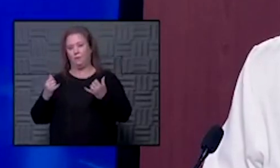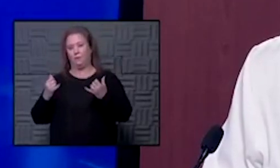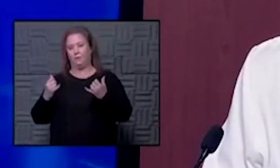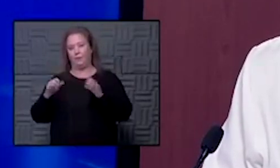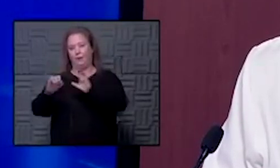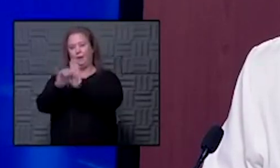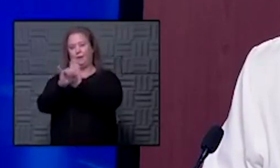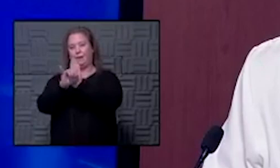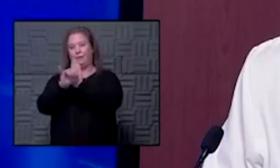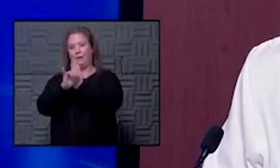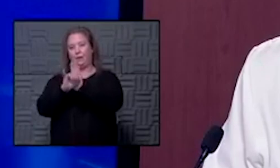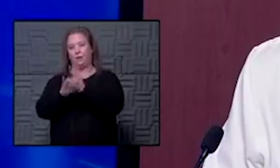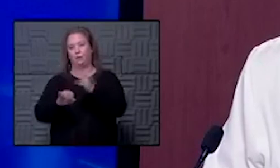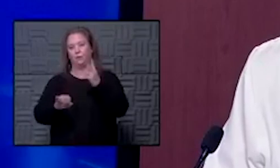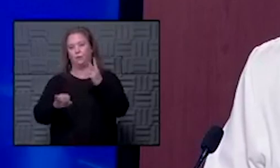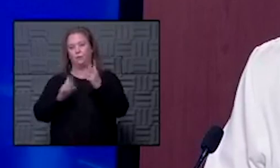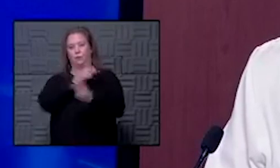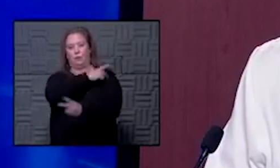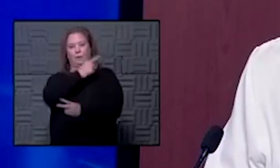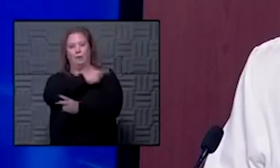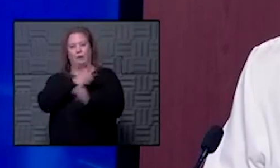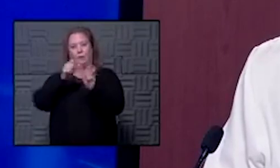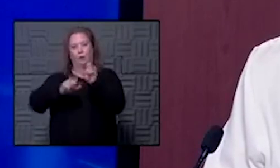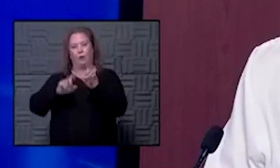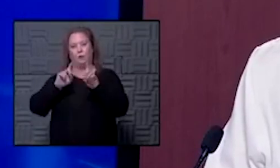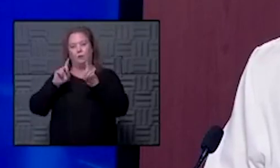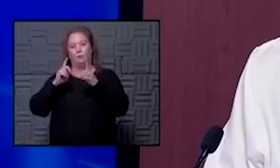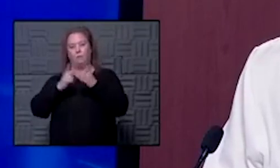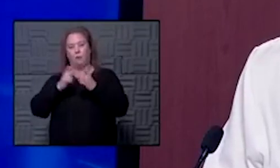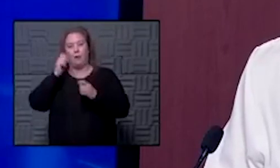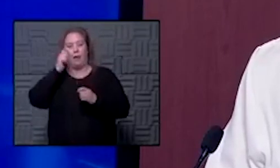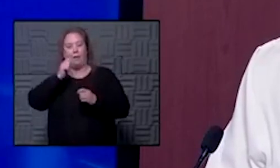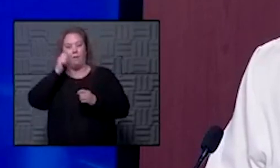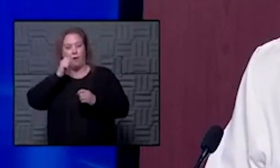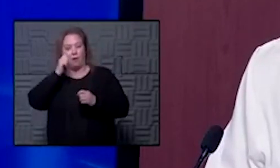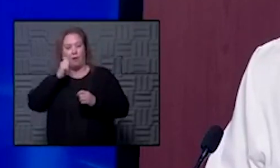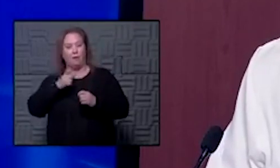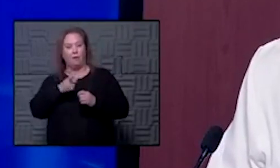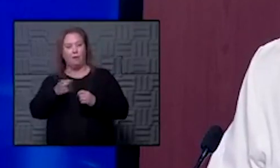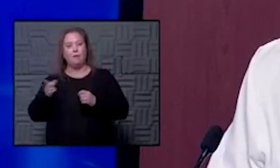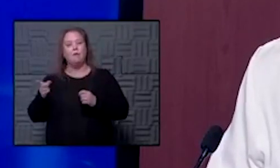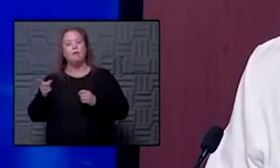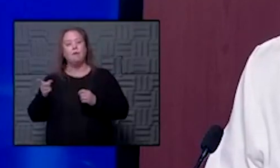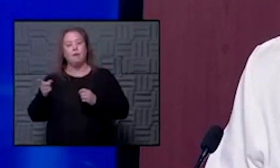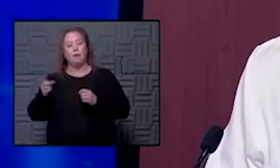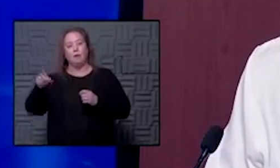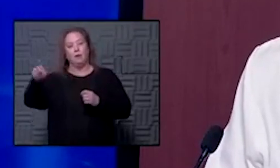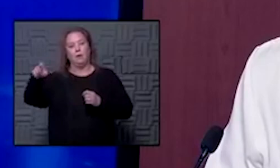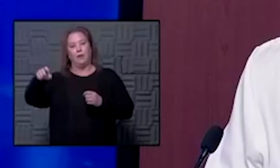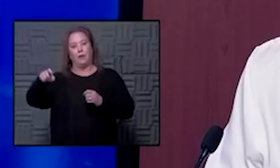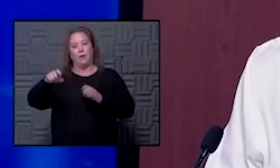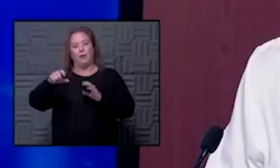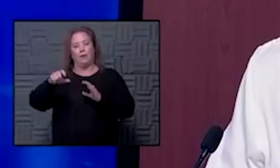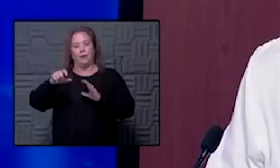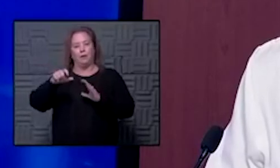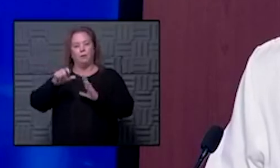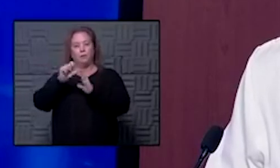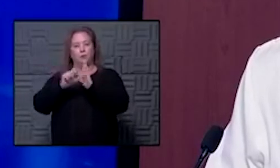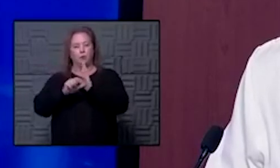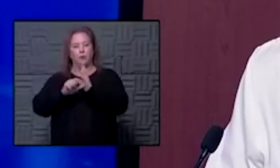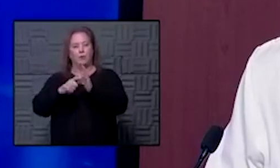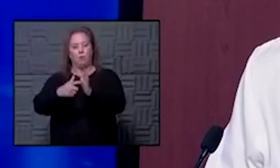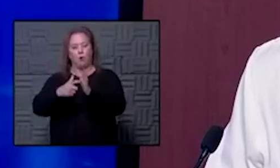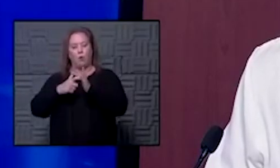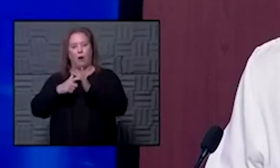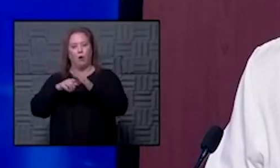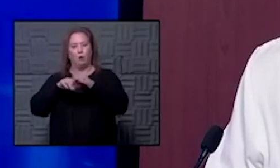identify two patients for each of their departments every day uh that um need procedures that require admission to the